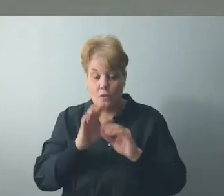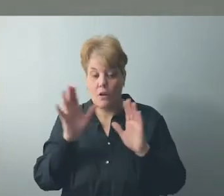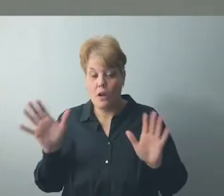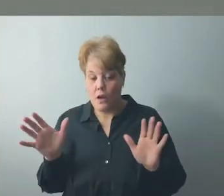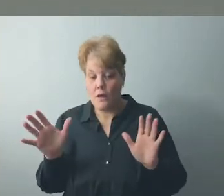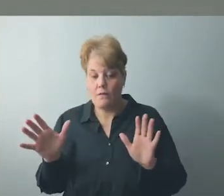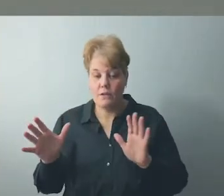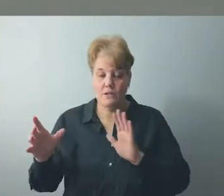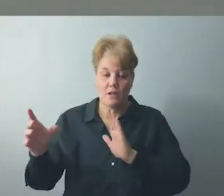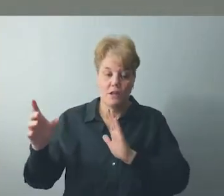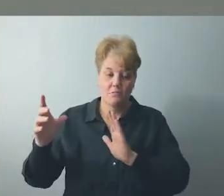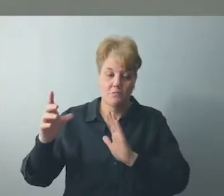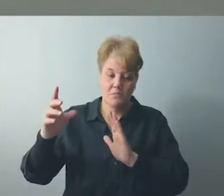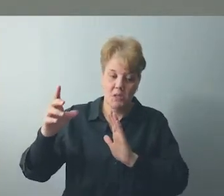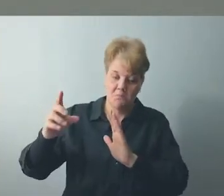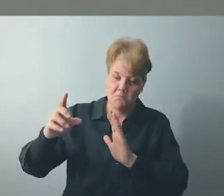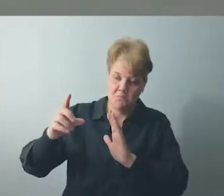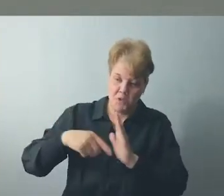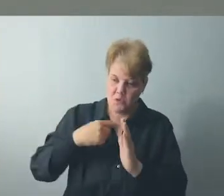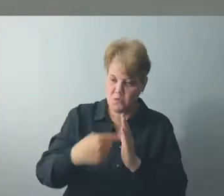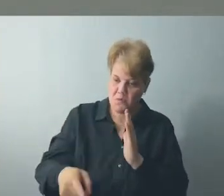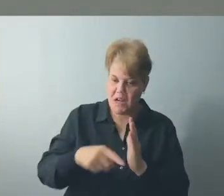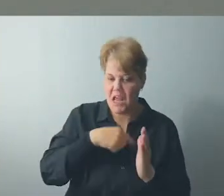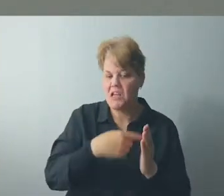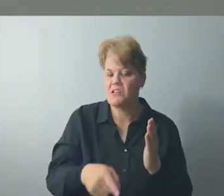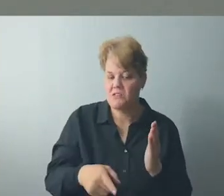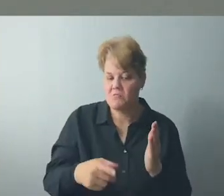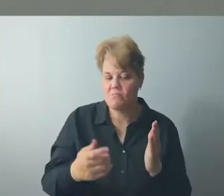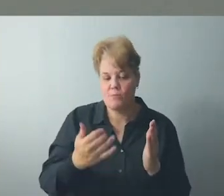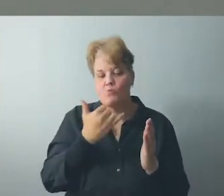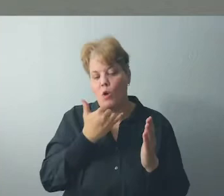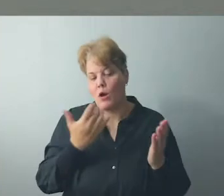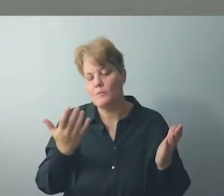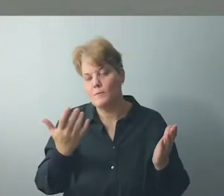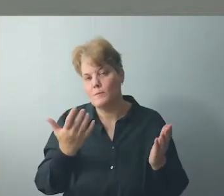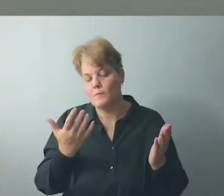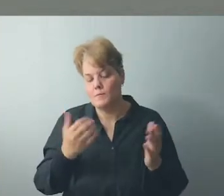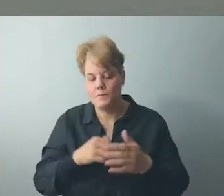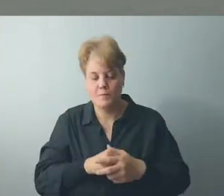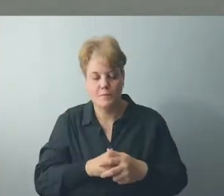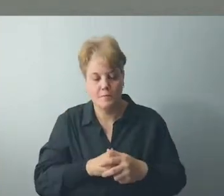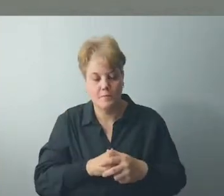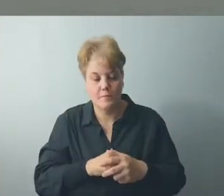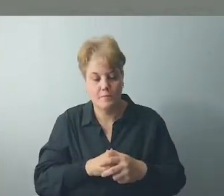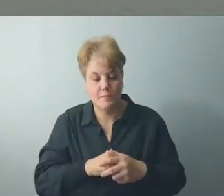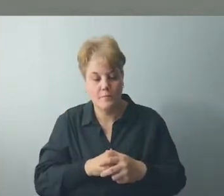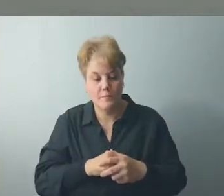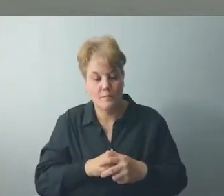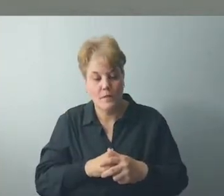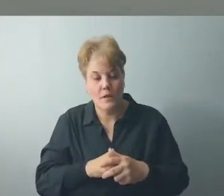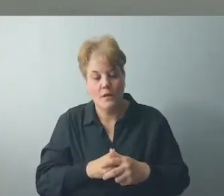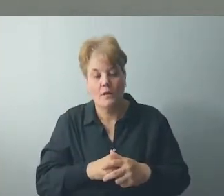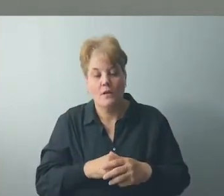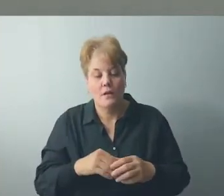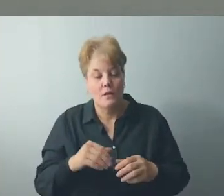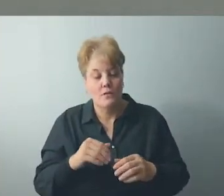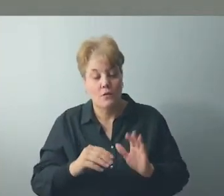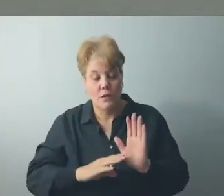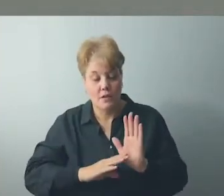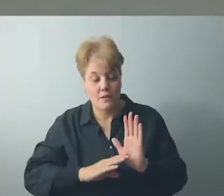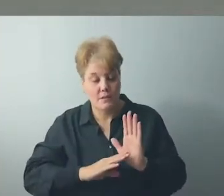It's obvious to us that in our great country, negative prejudice should never lead to discrimination towards others.